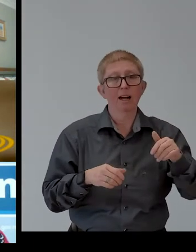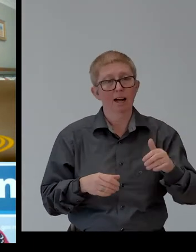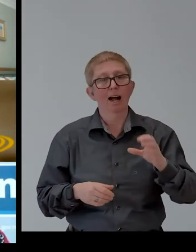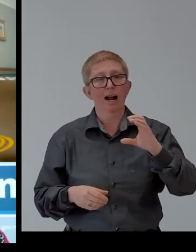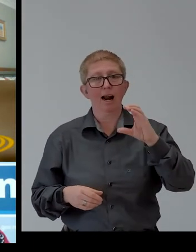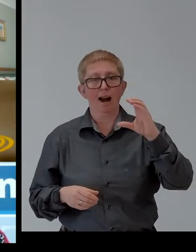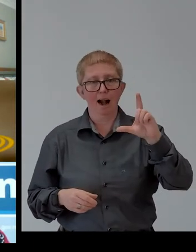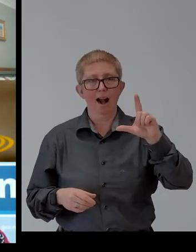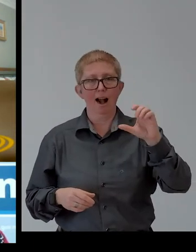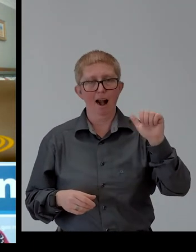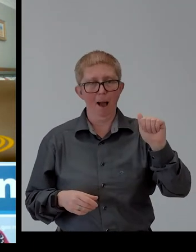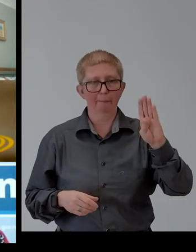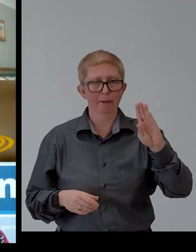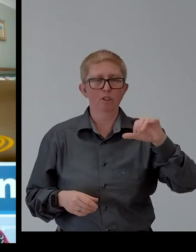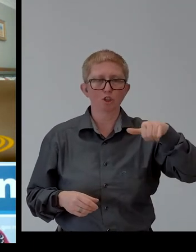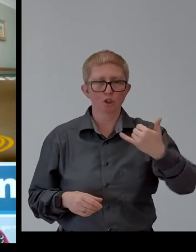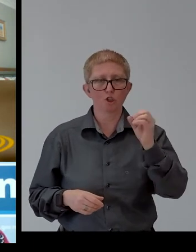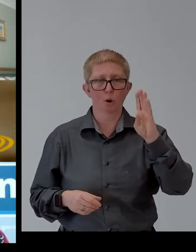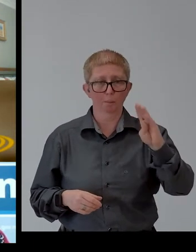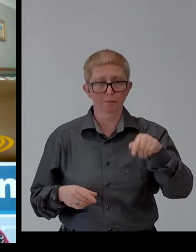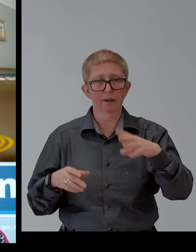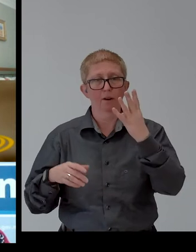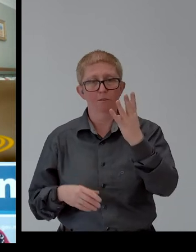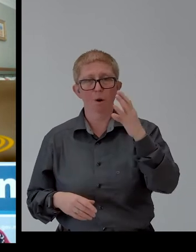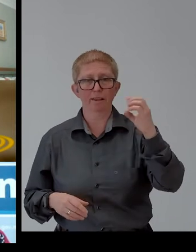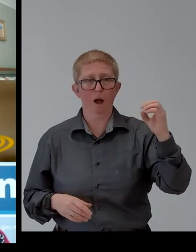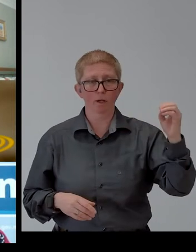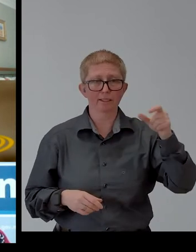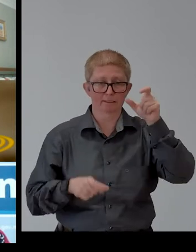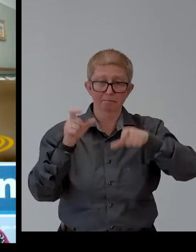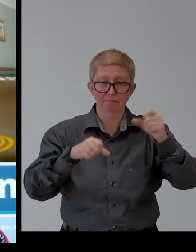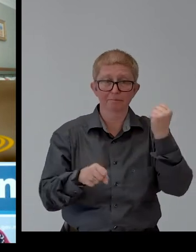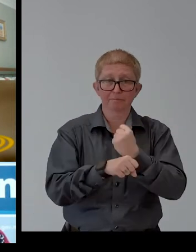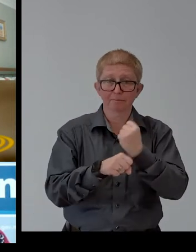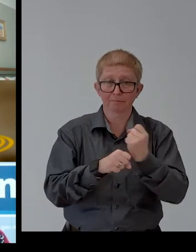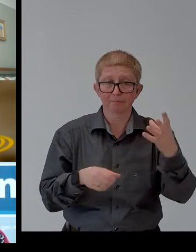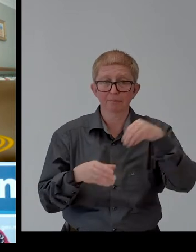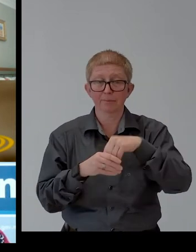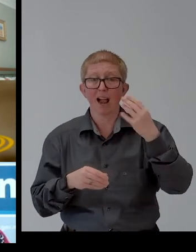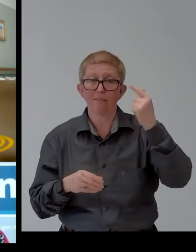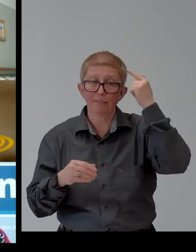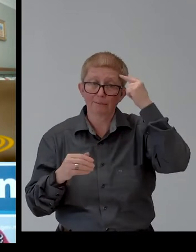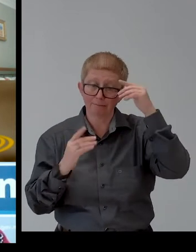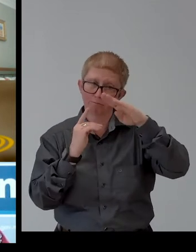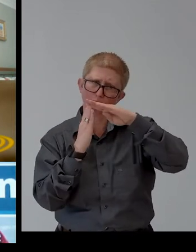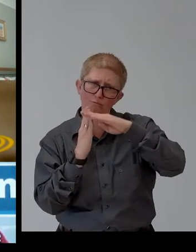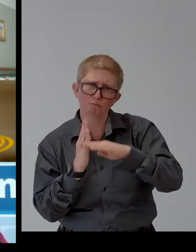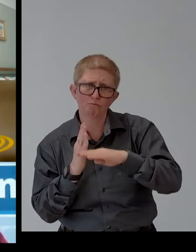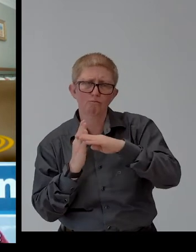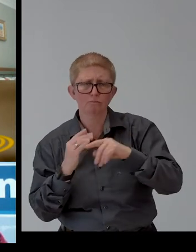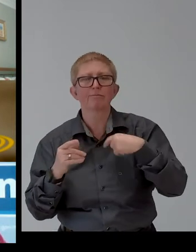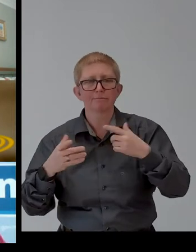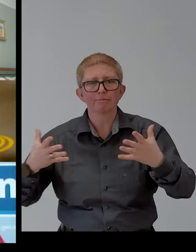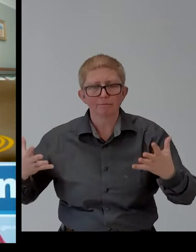to persons with intellectual disabilities. The job gives self-respect and inclusion